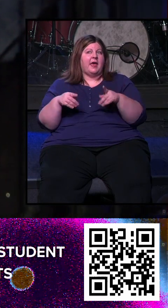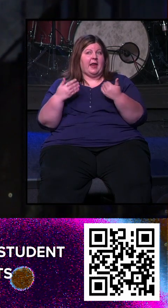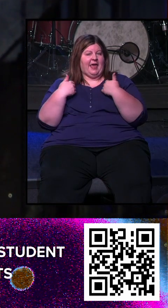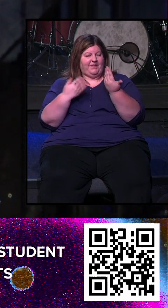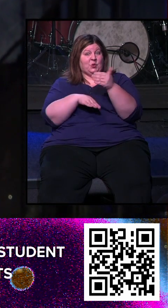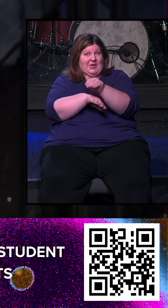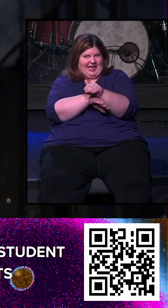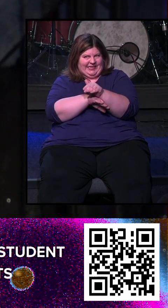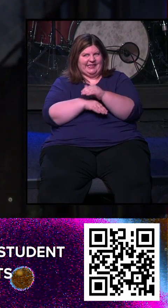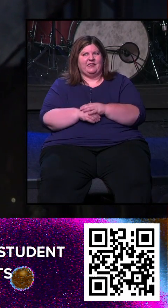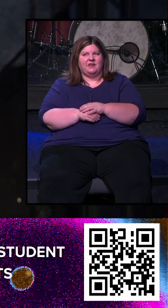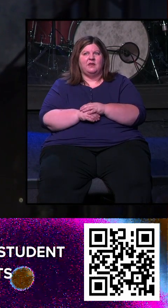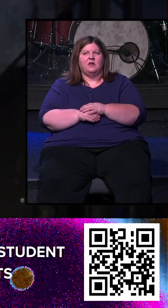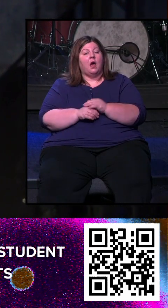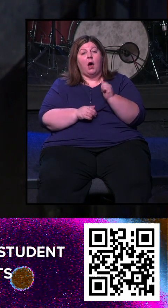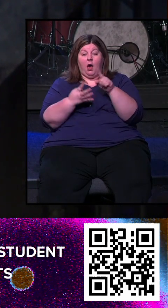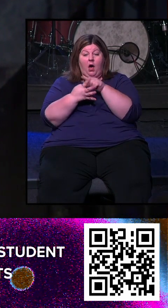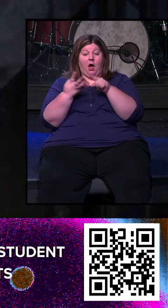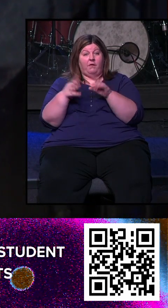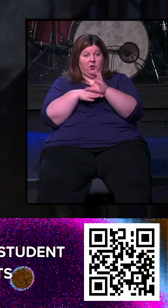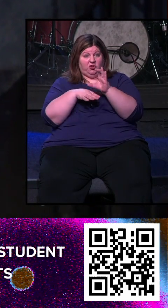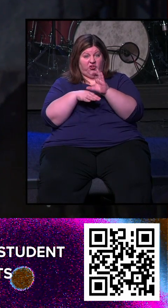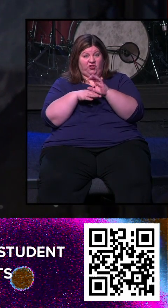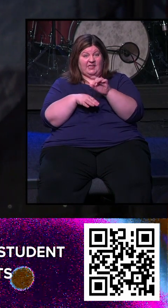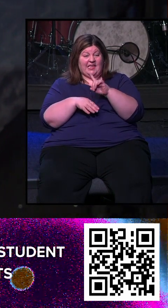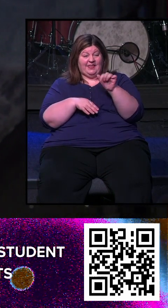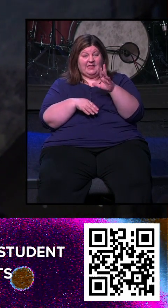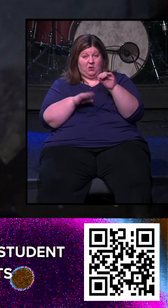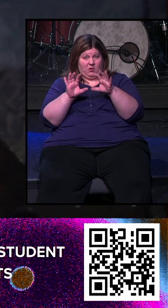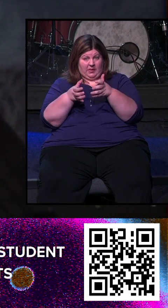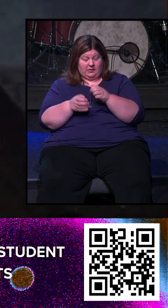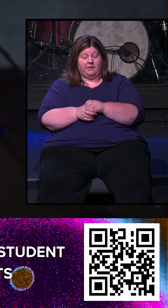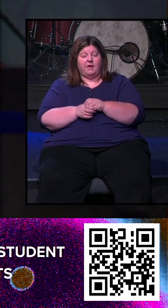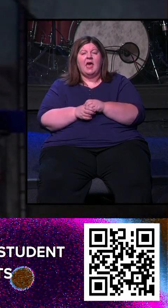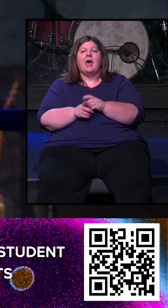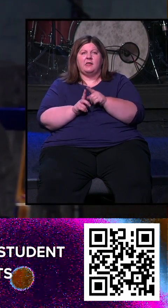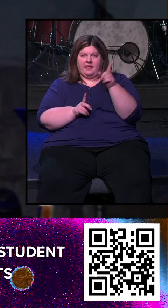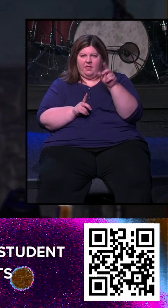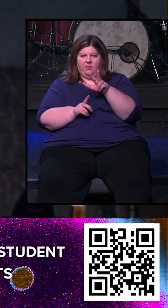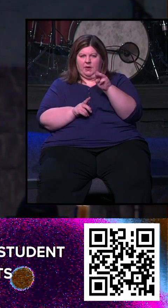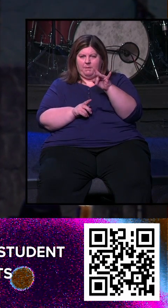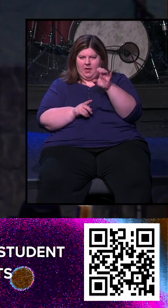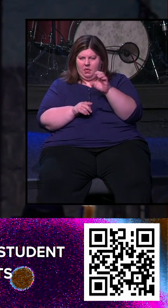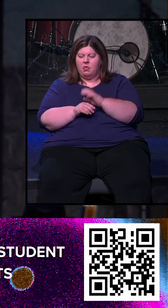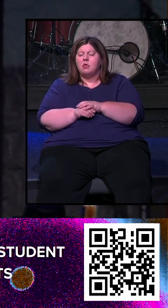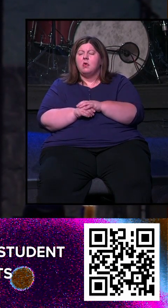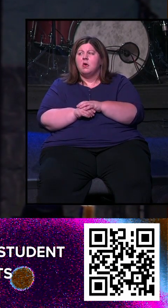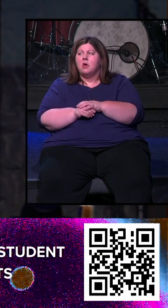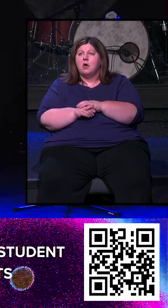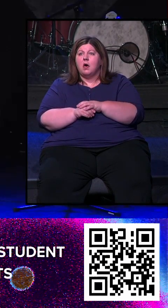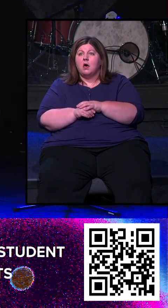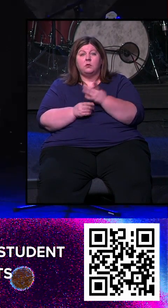throughout the entire Zero Collective. So all four churches here in Grand Rapids. And it's going to be at the Three Mile Project. And so the purpose of this event is to